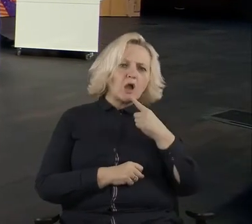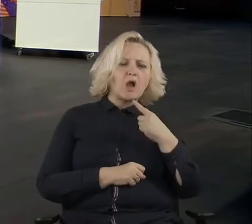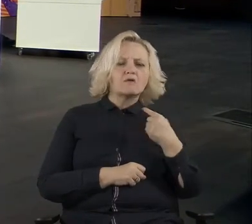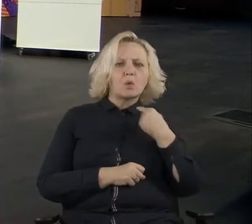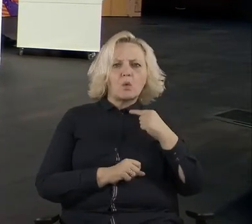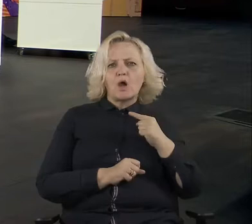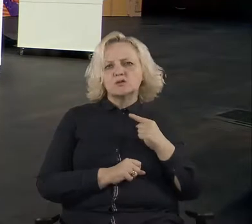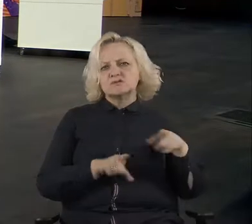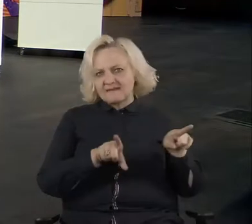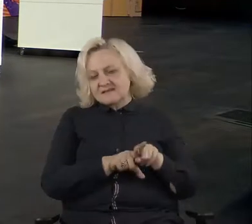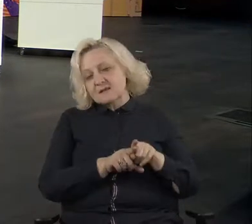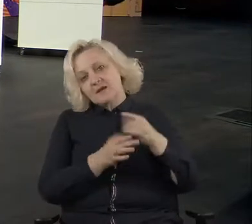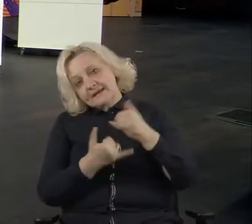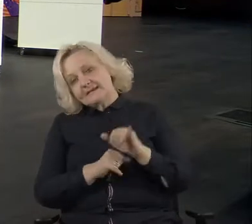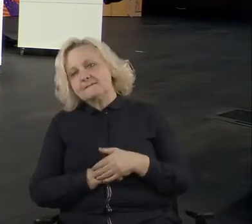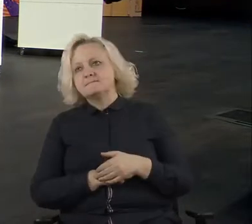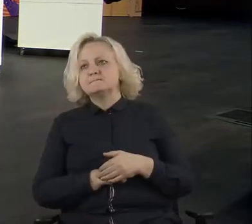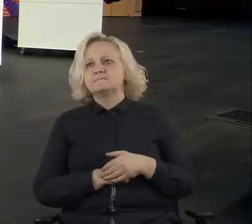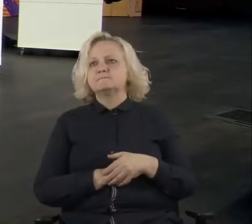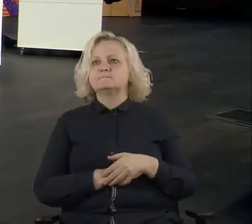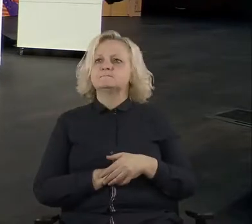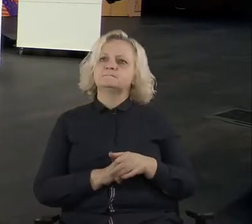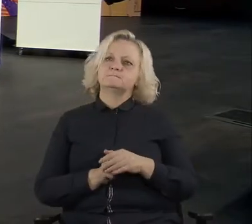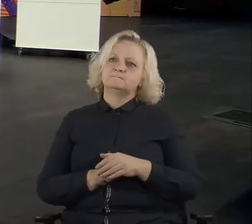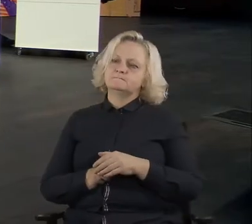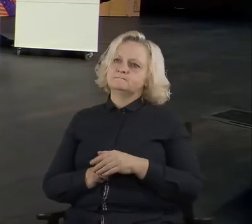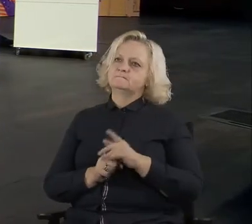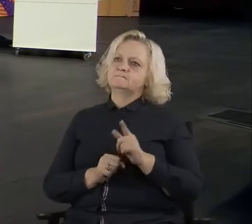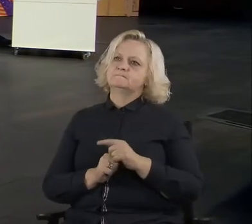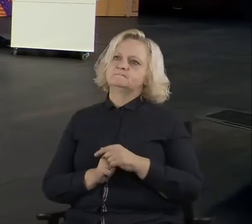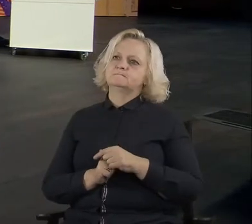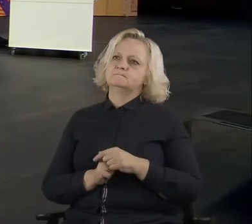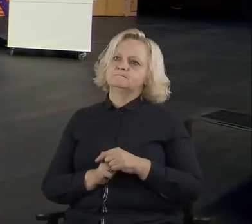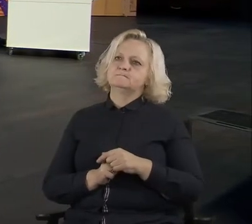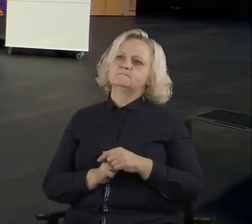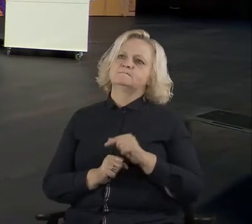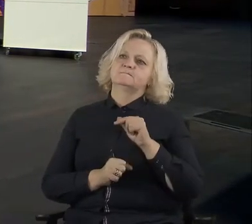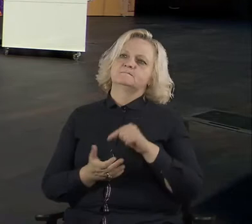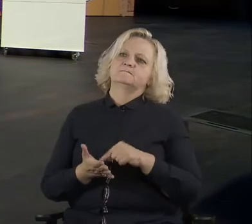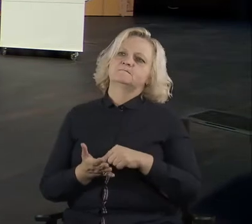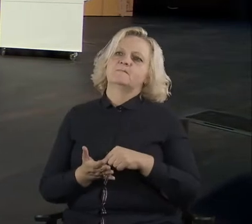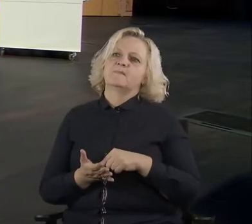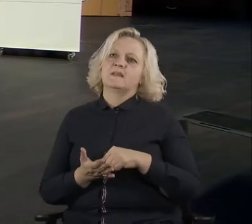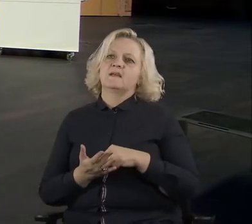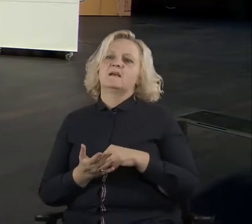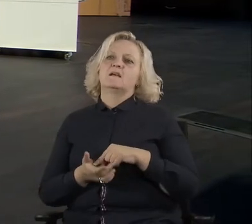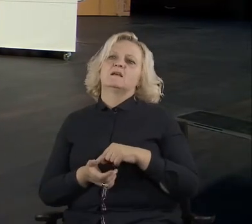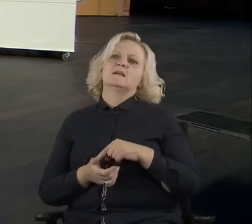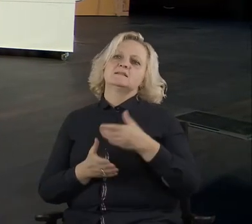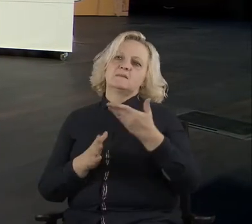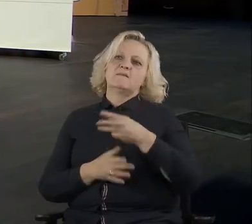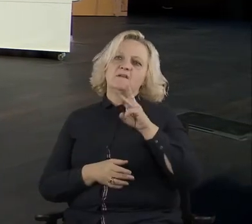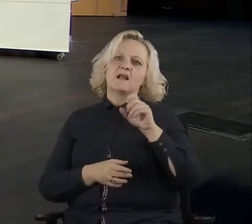Uh, go to valimiset.ee and check it out. I mean, more people are e-voting, yes,